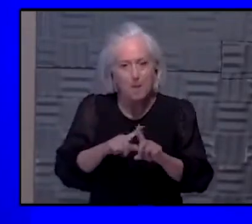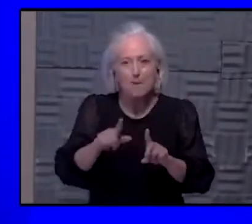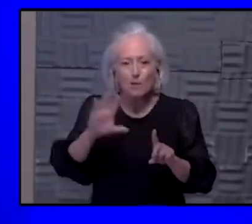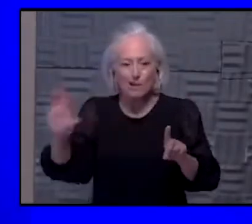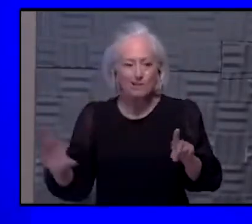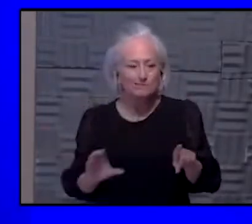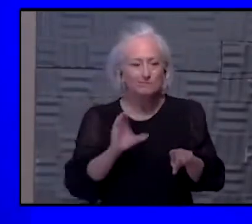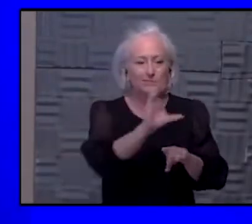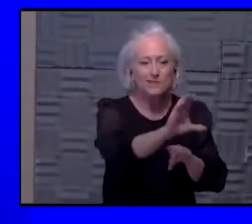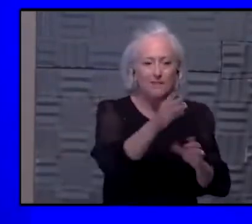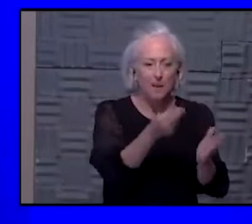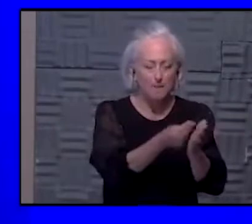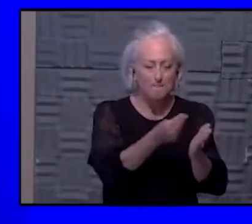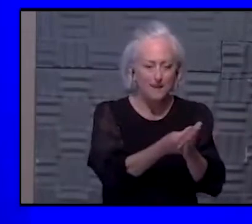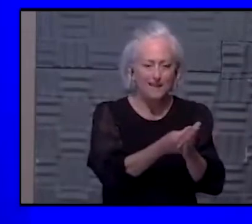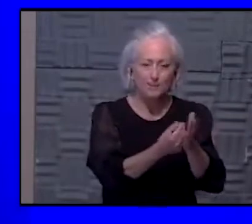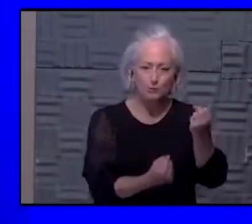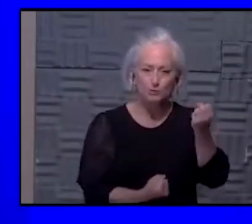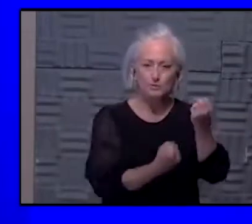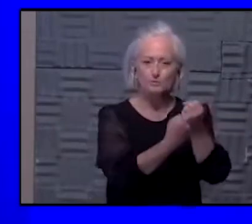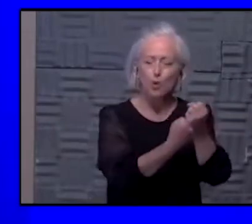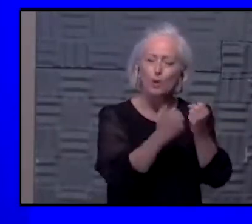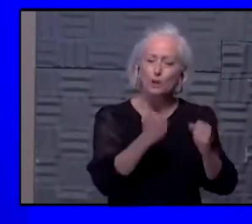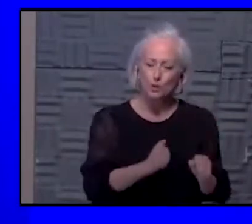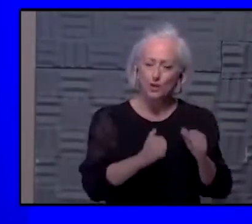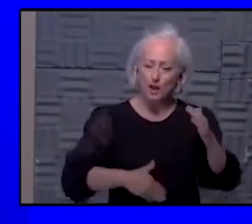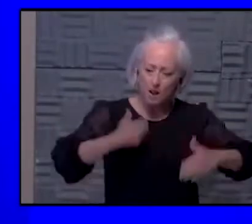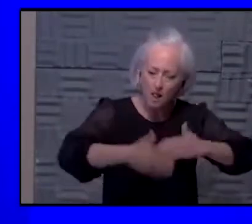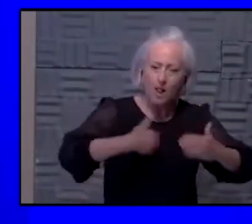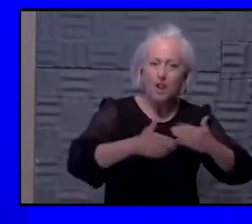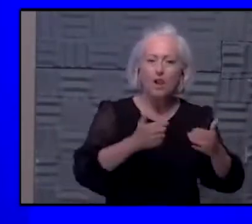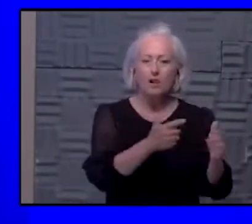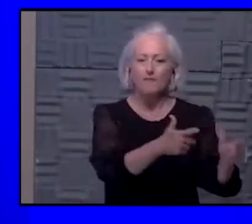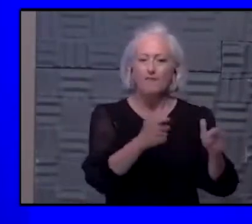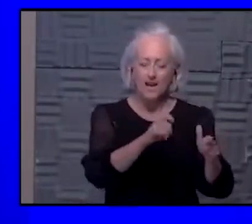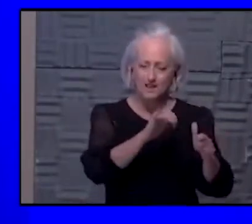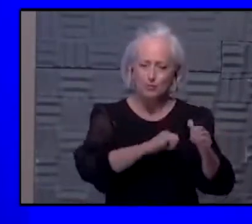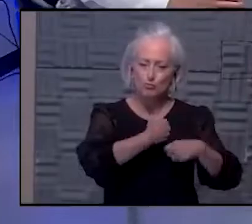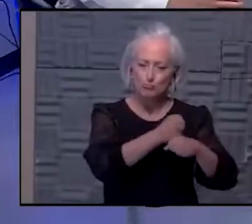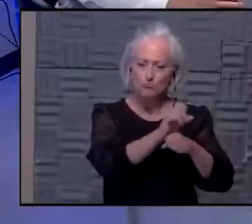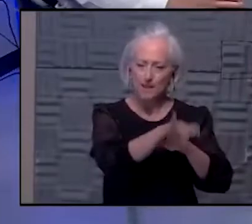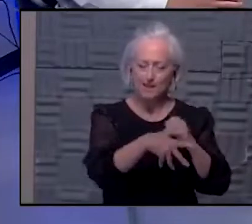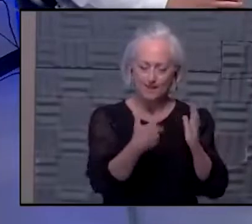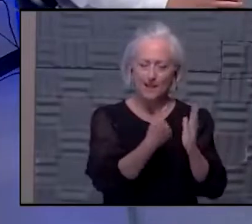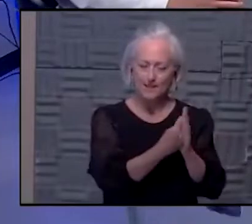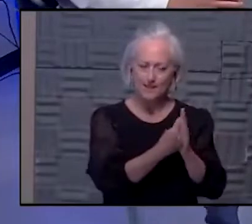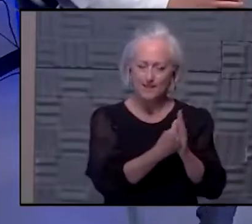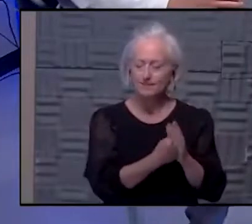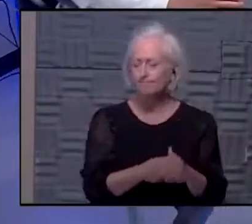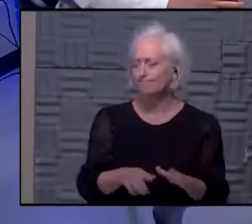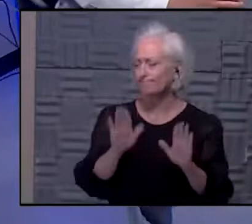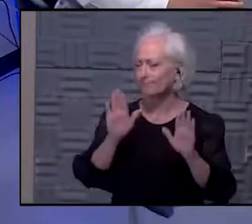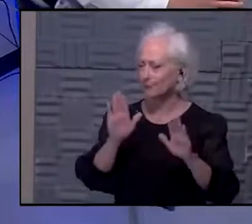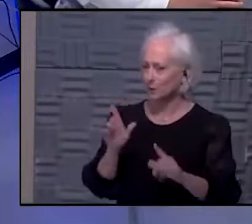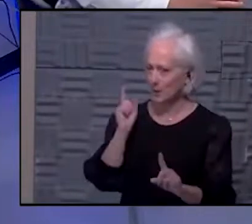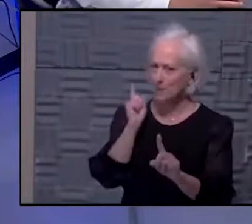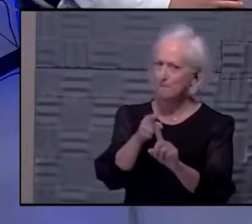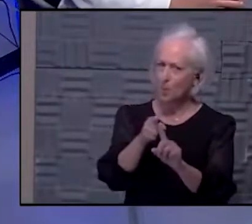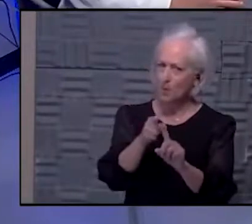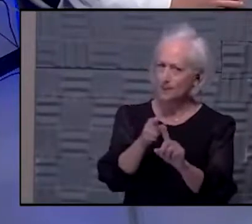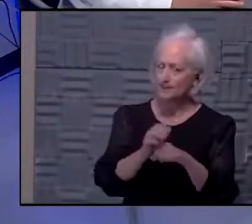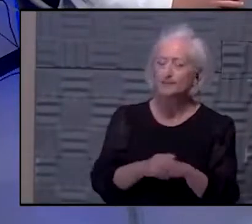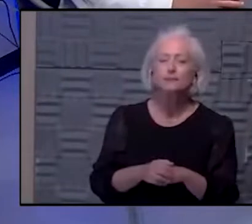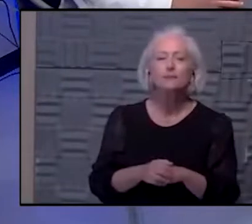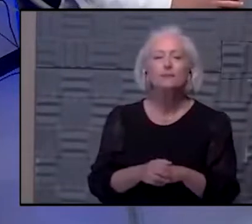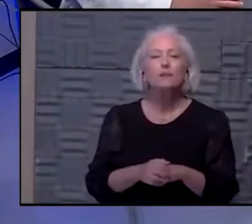you can expedite those trials. You can still do it in a safe manner. And that's what we've seen done. Yeah. I think that's a great point. How much of a difference it made